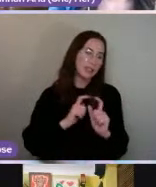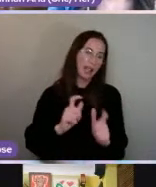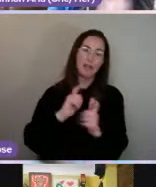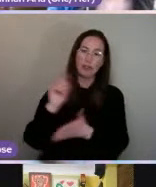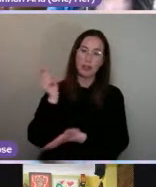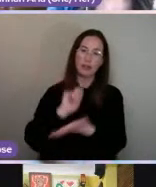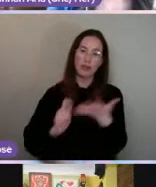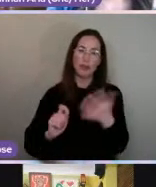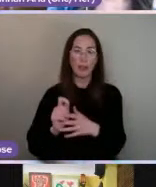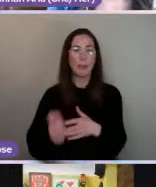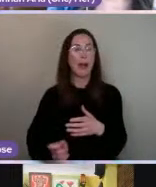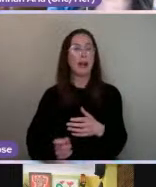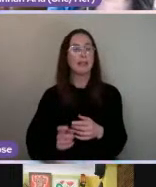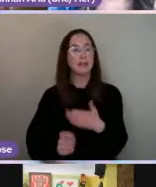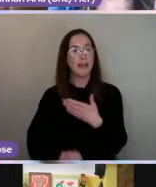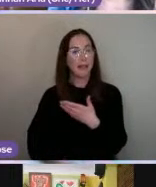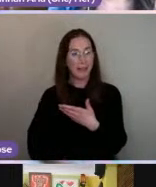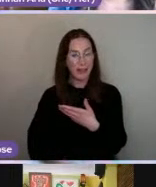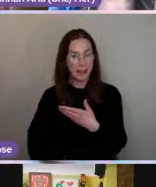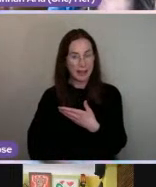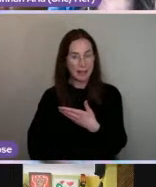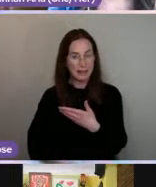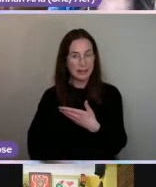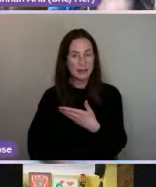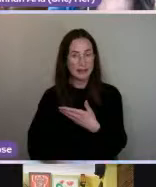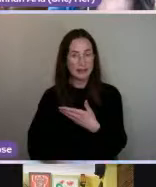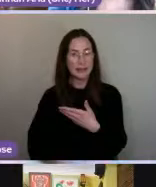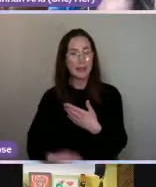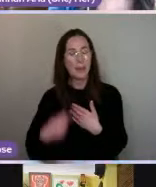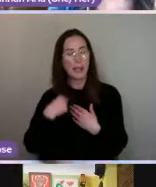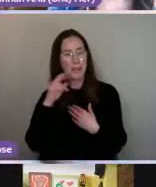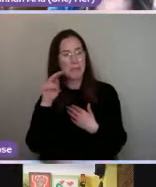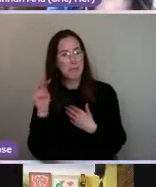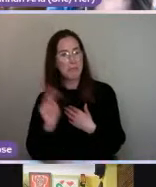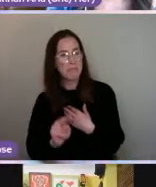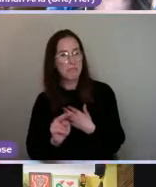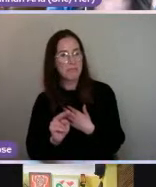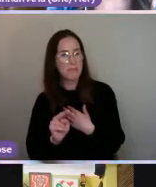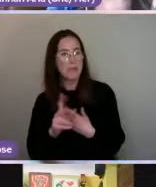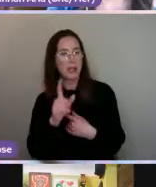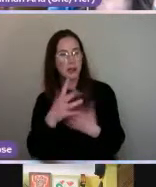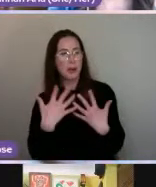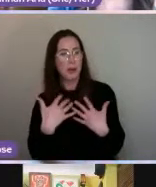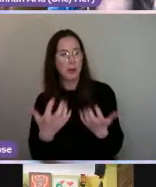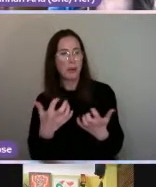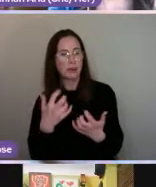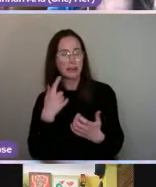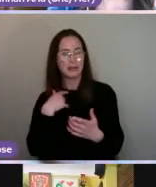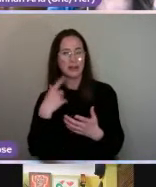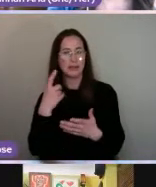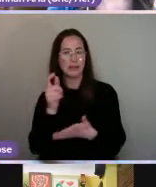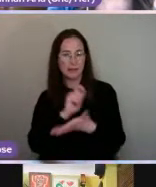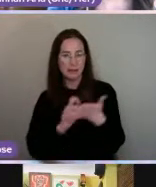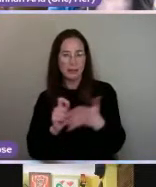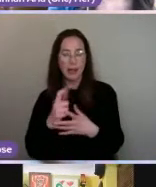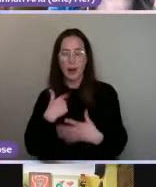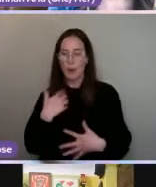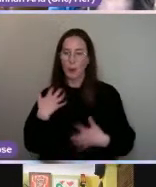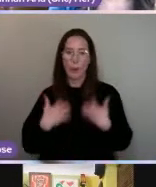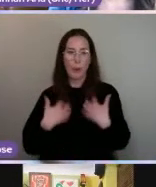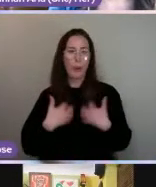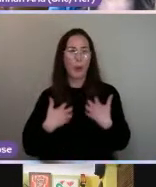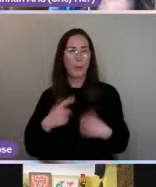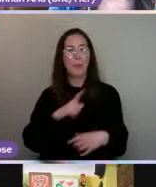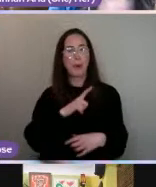this piece, when I saw what you were asking your audience to make, I was really excited about. I had already done the